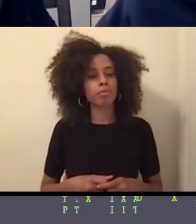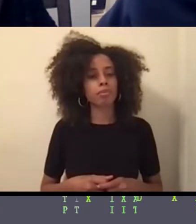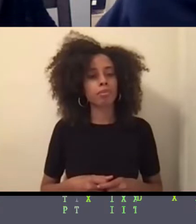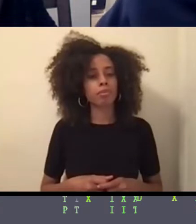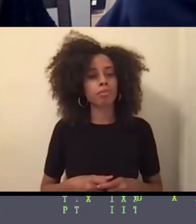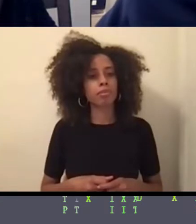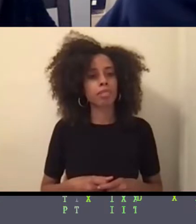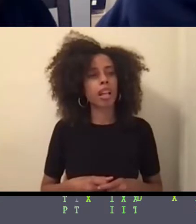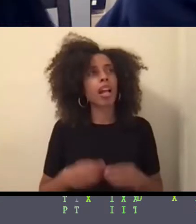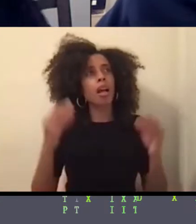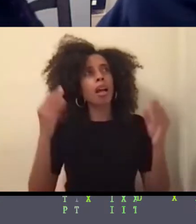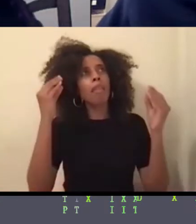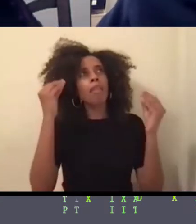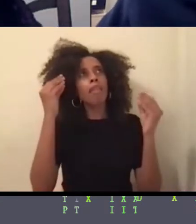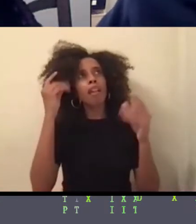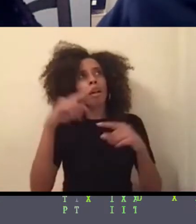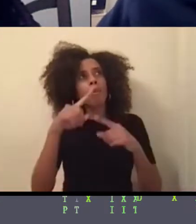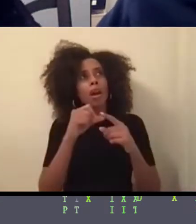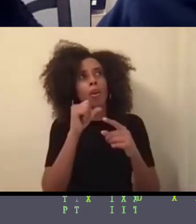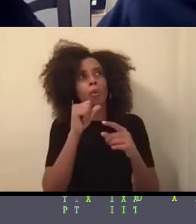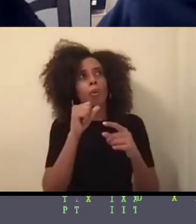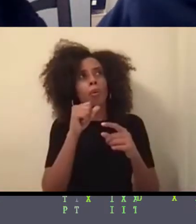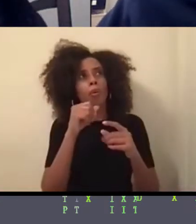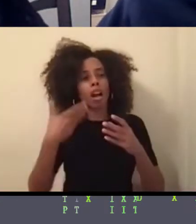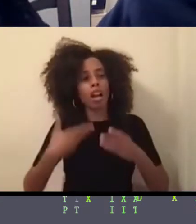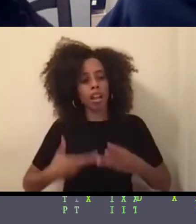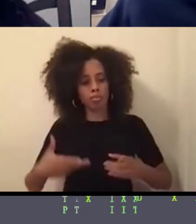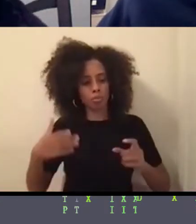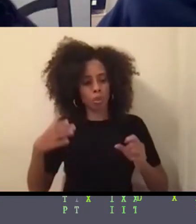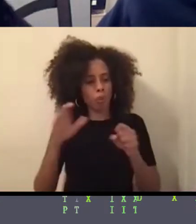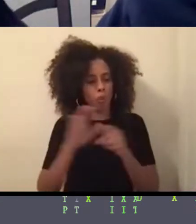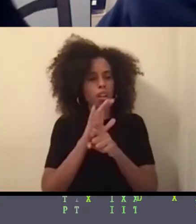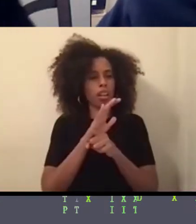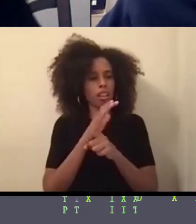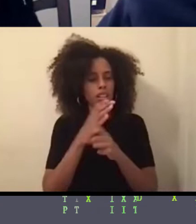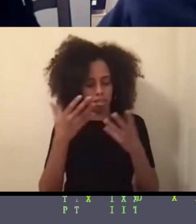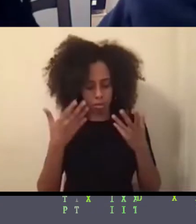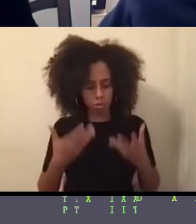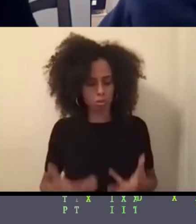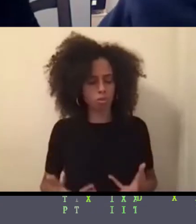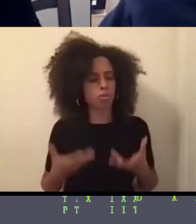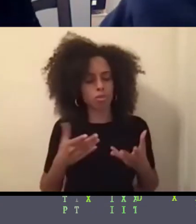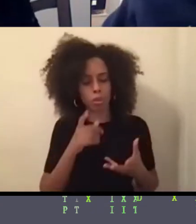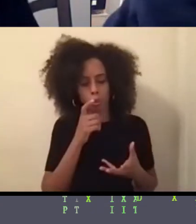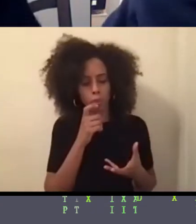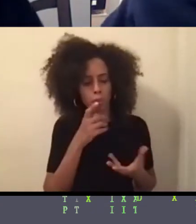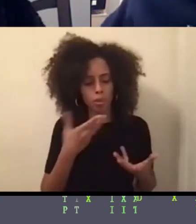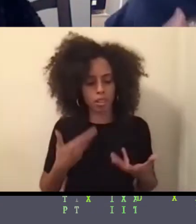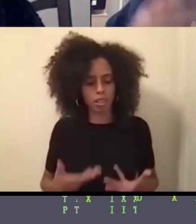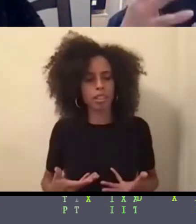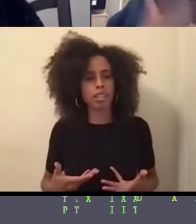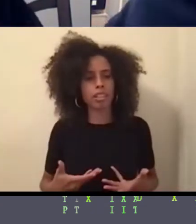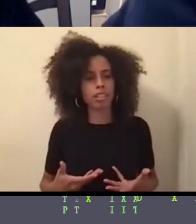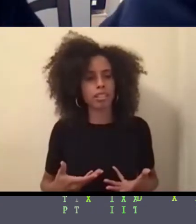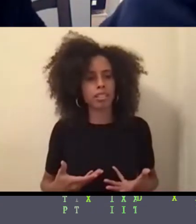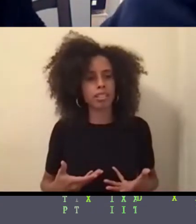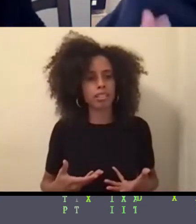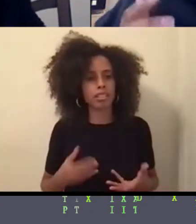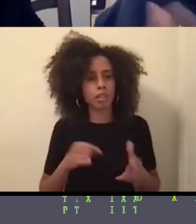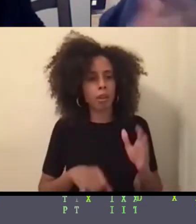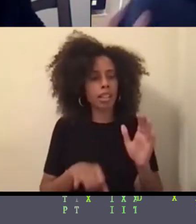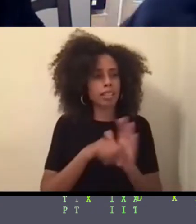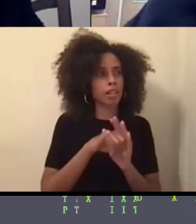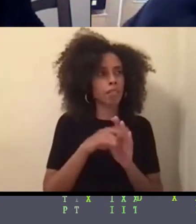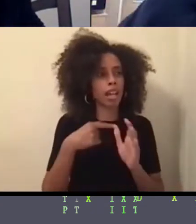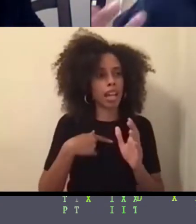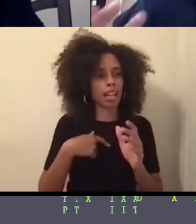am, I suppose, and like, maybe just like the, I'm thinking, so I, do I identify as a scientist or am I